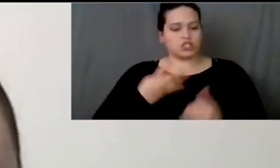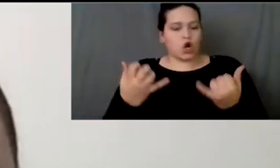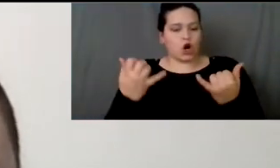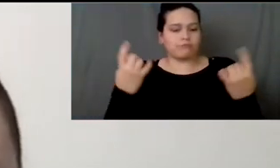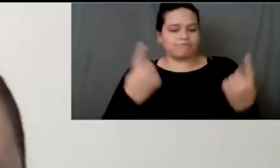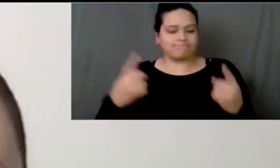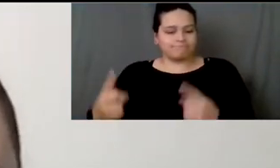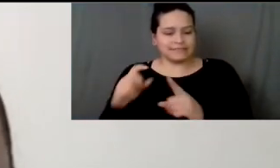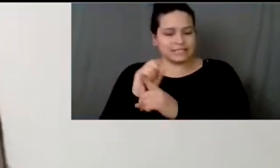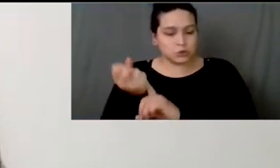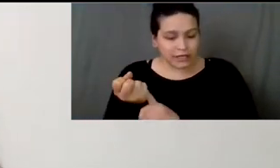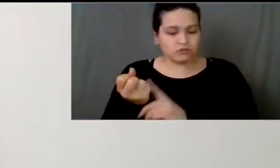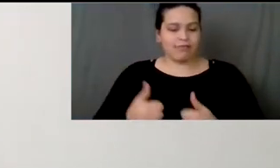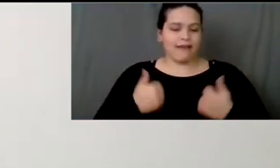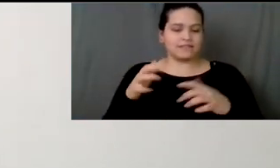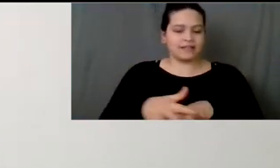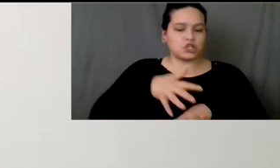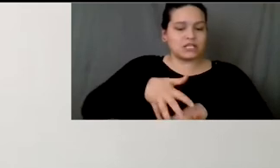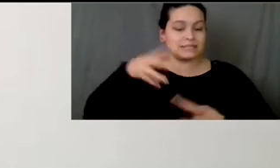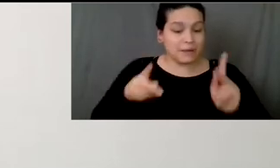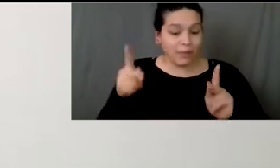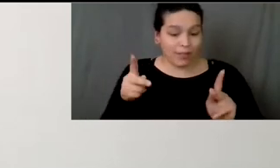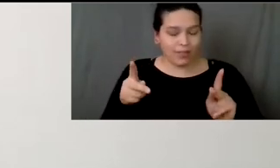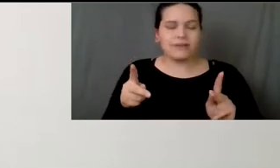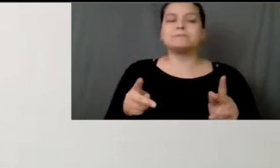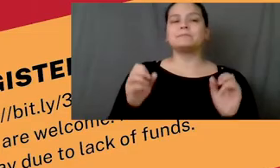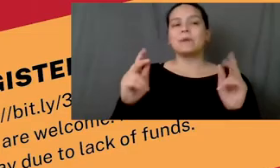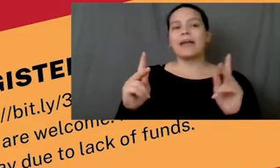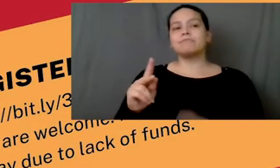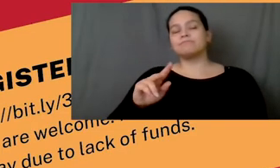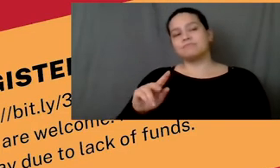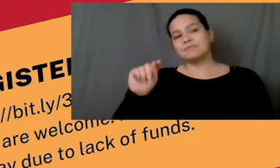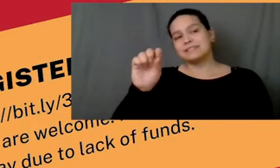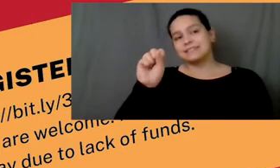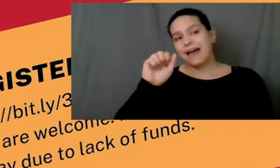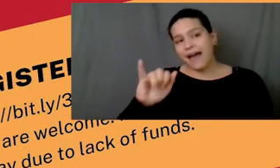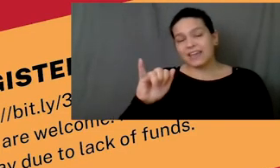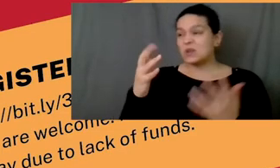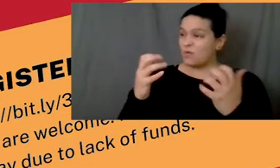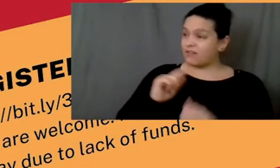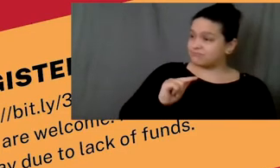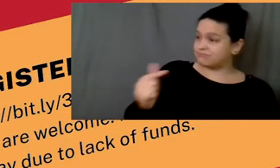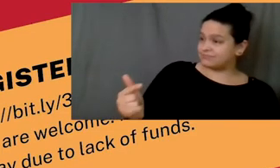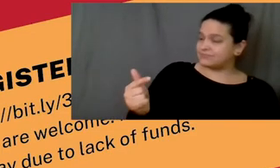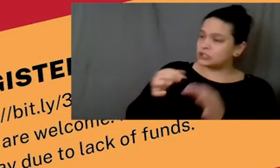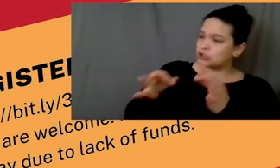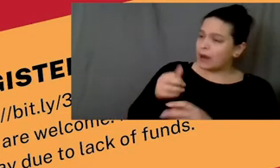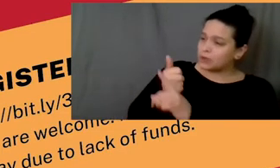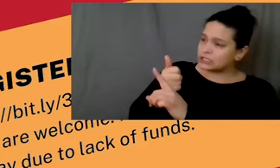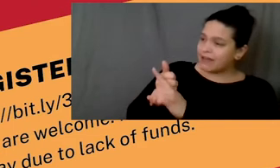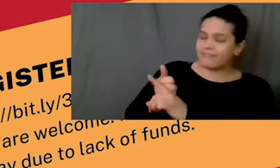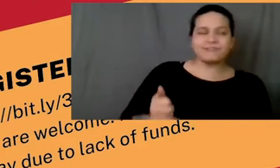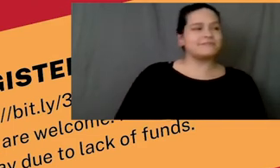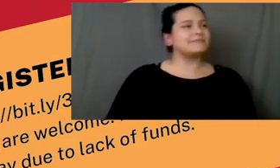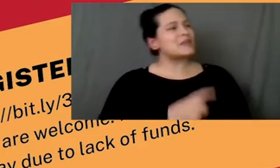description of yourself? Sure. Hi, everybody. I'm so glad to be able to be here and